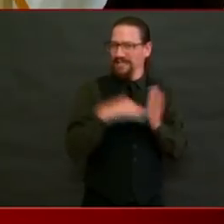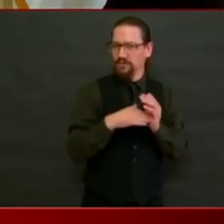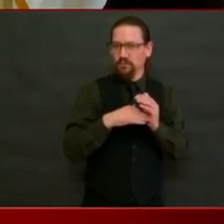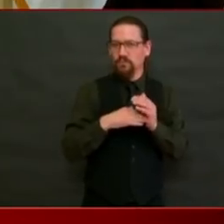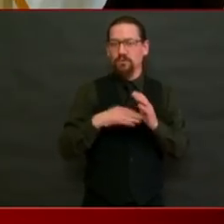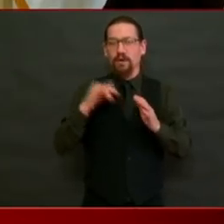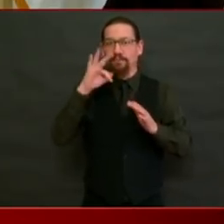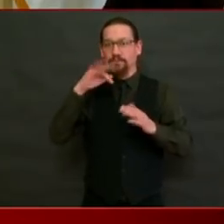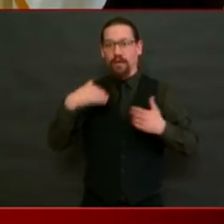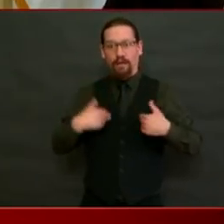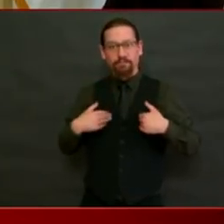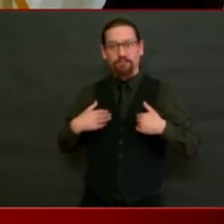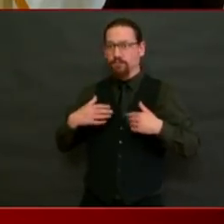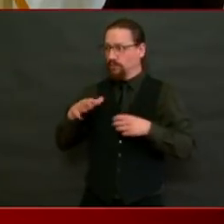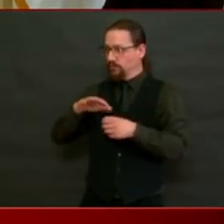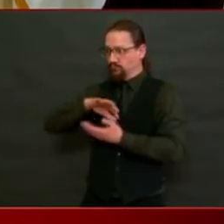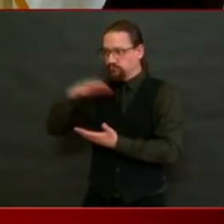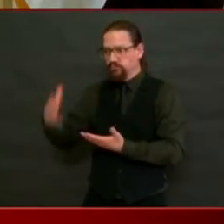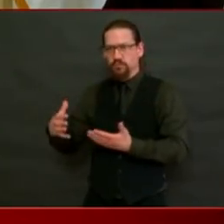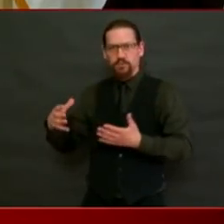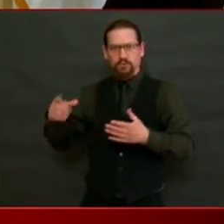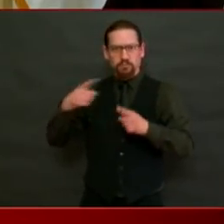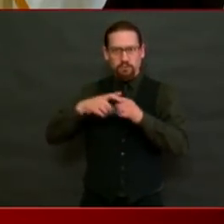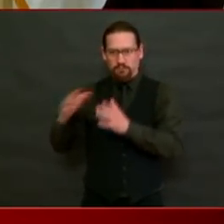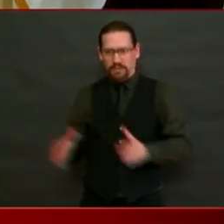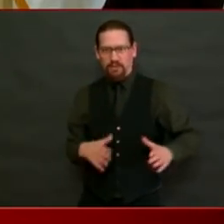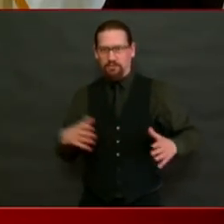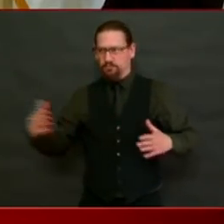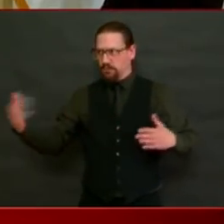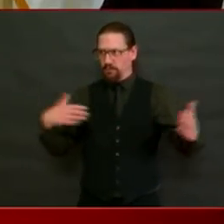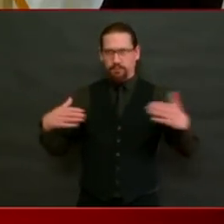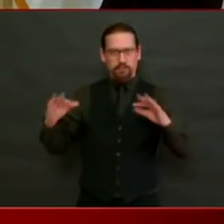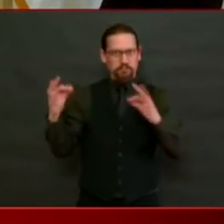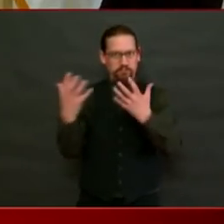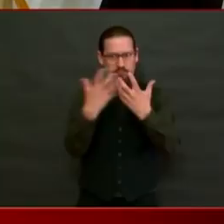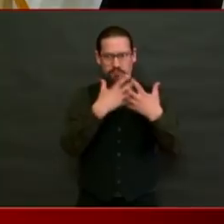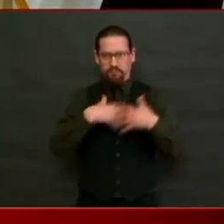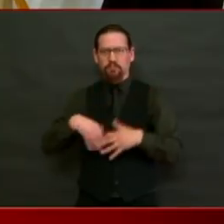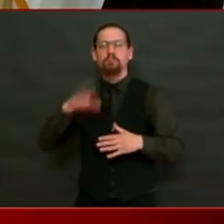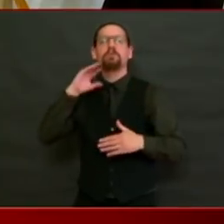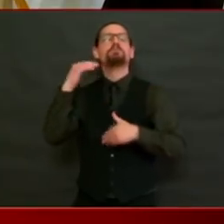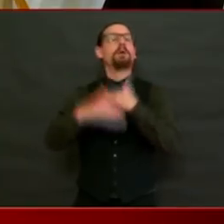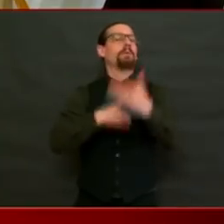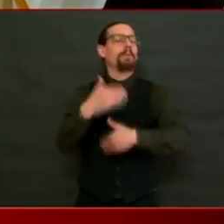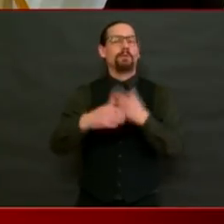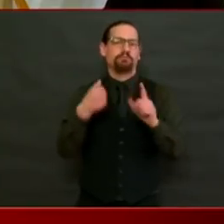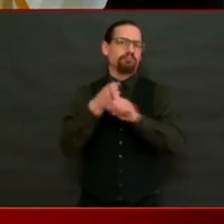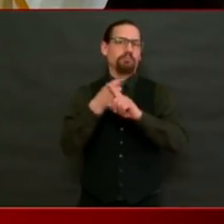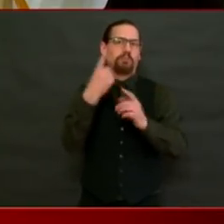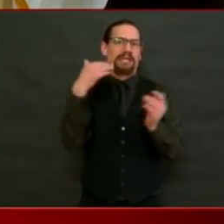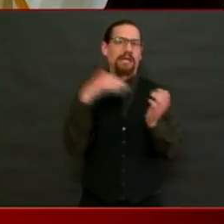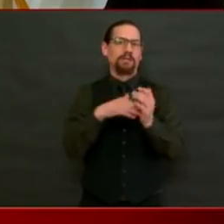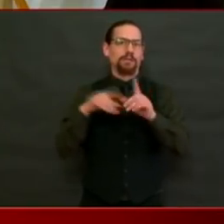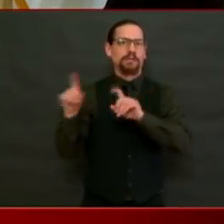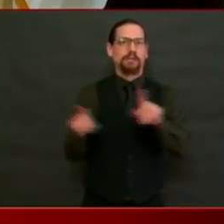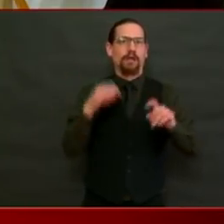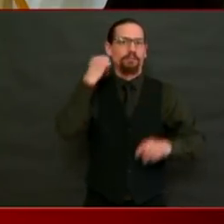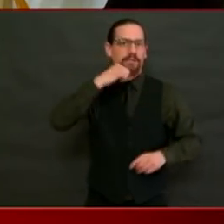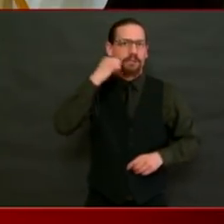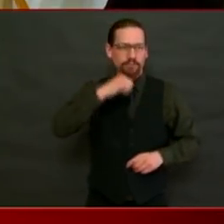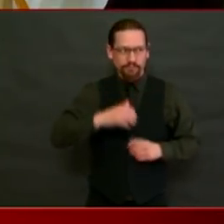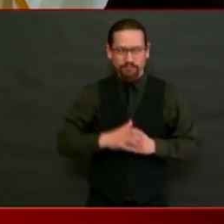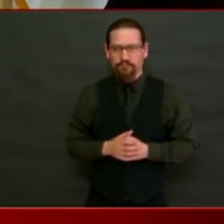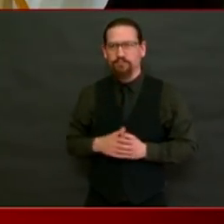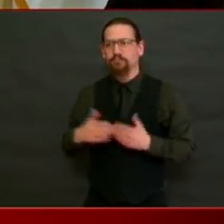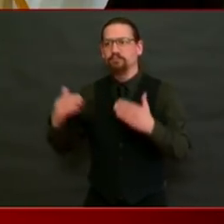place. Next question is from a guest reporter. What, if any, additional resources or help is the state providing